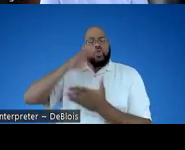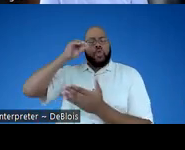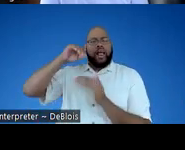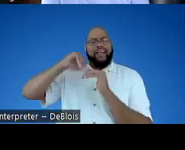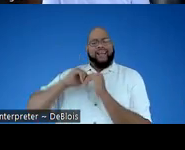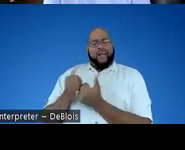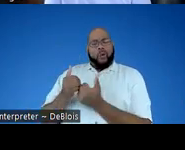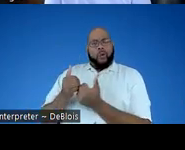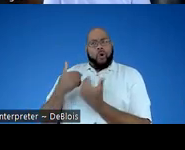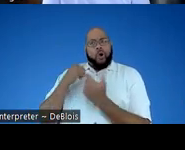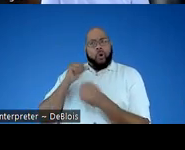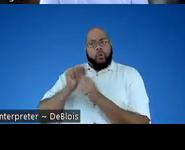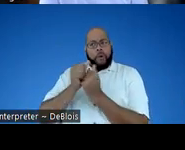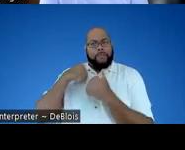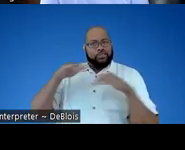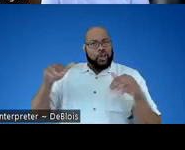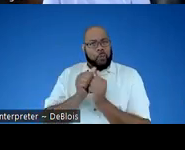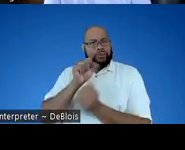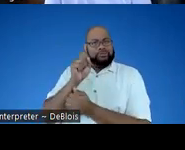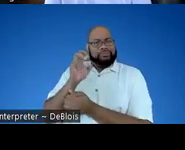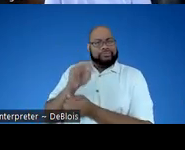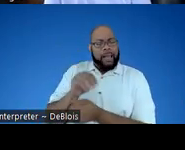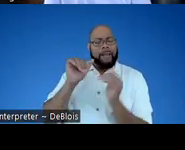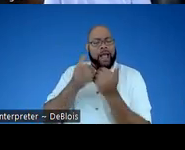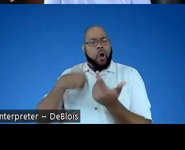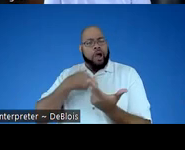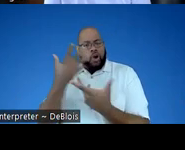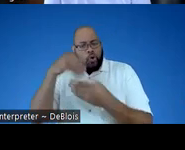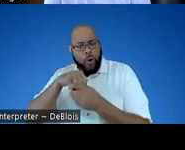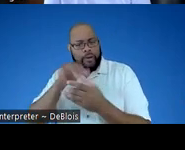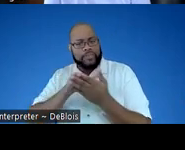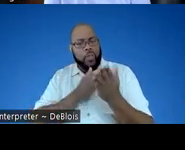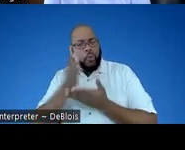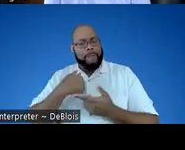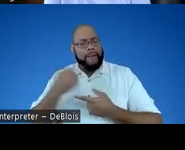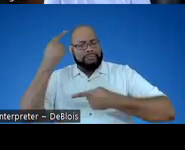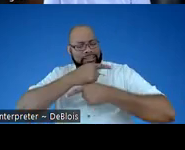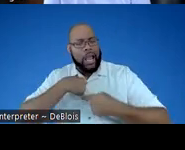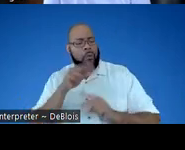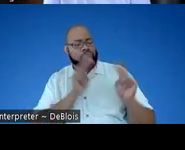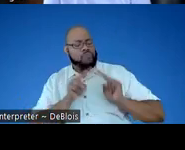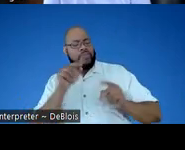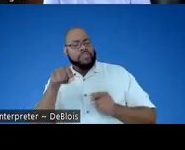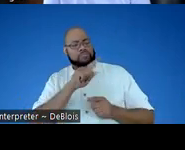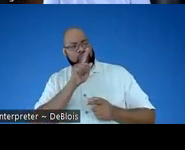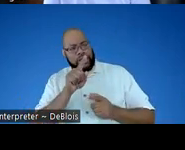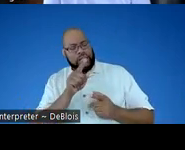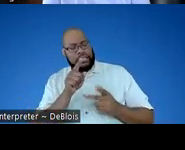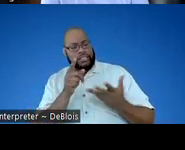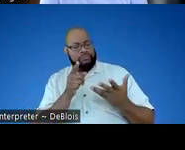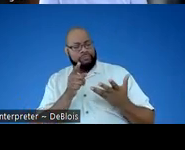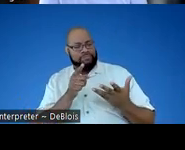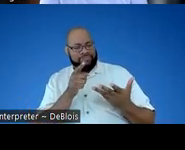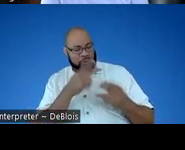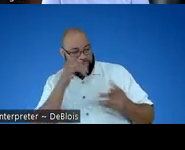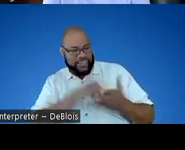how do I work with my child with STEM? How do I incorporate this throughout my day and we're looking at them being very short because these are young